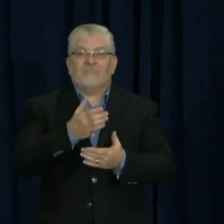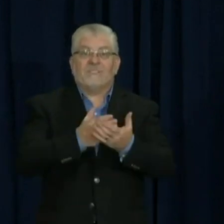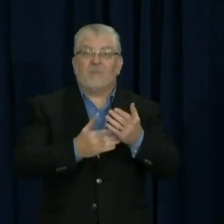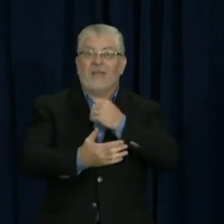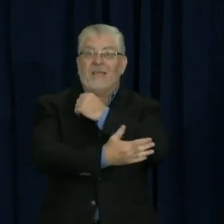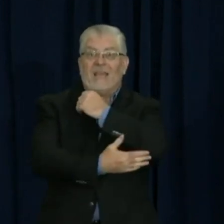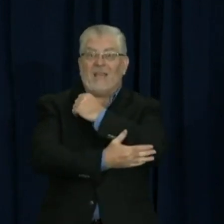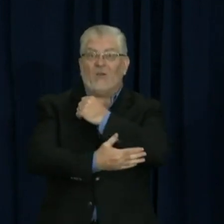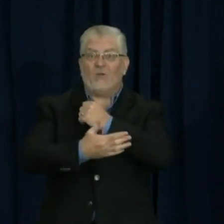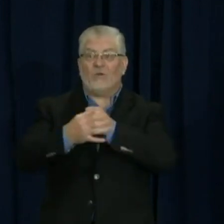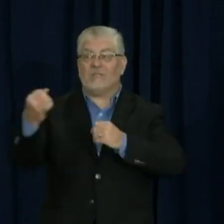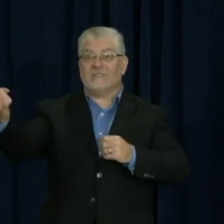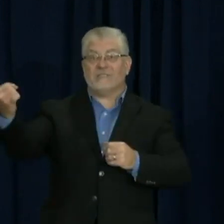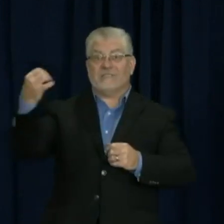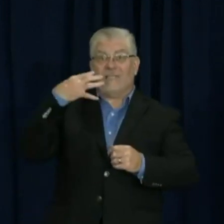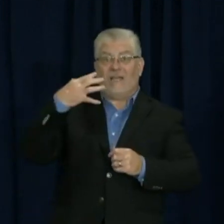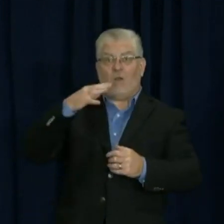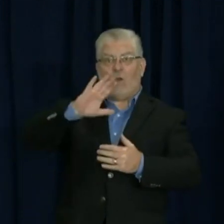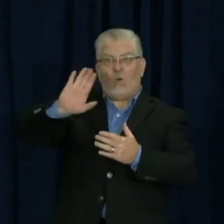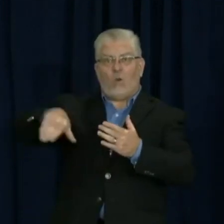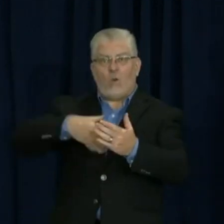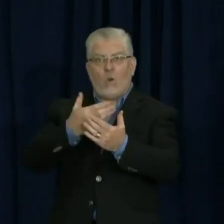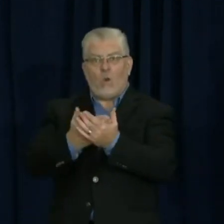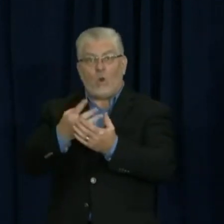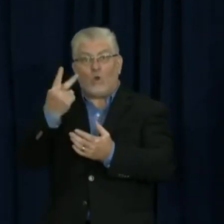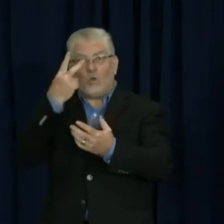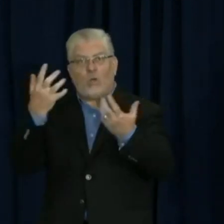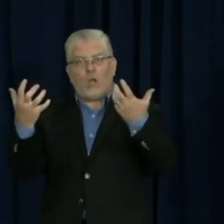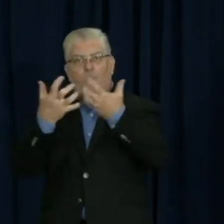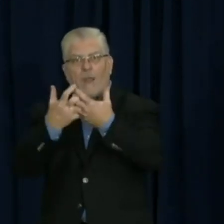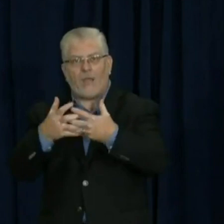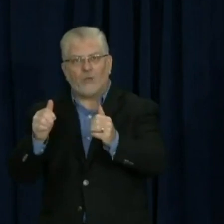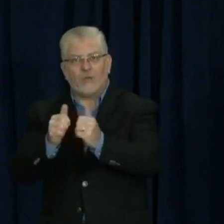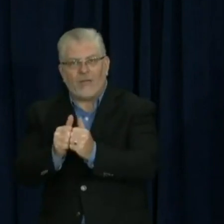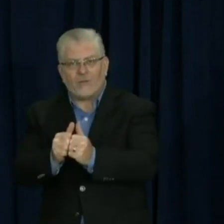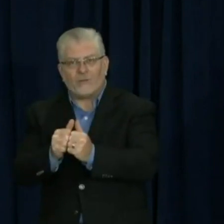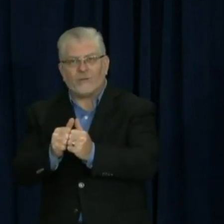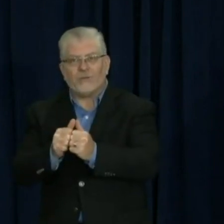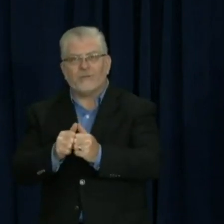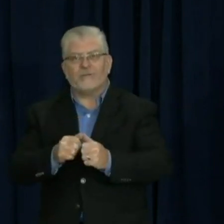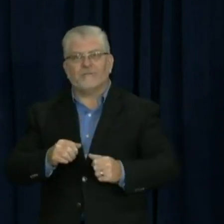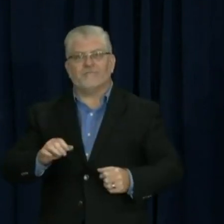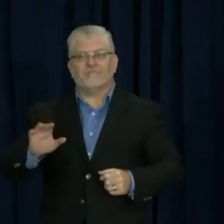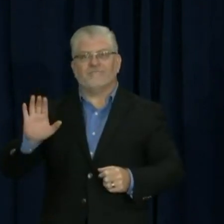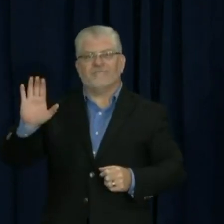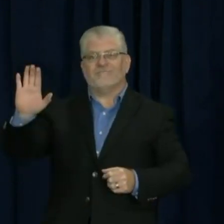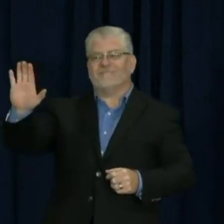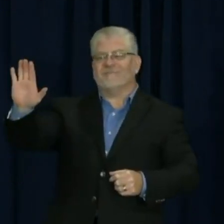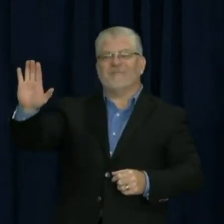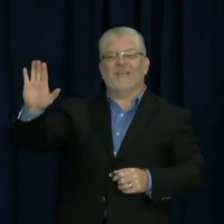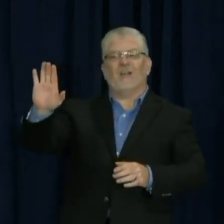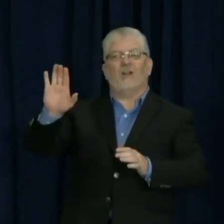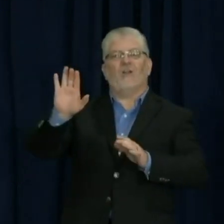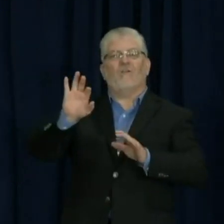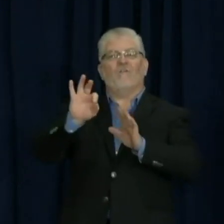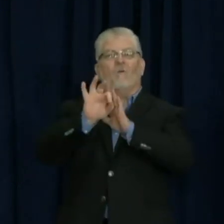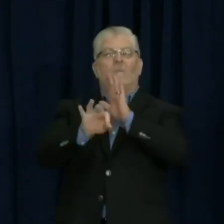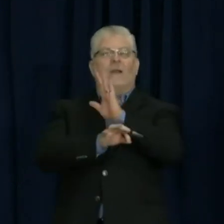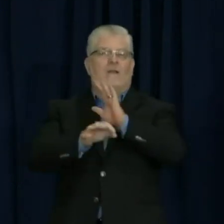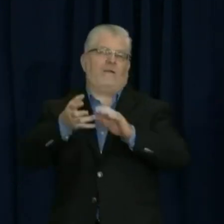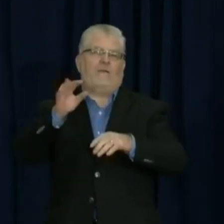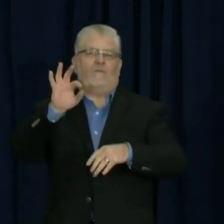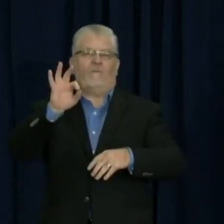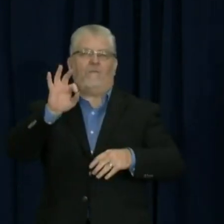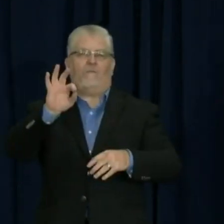it merged the two types into one. And that was just, they formatted it wrong. So we're working through that to make sure that the